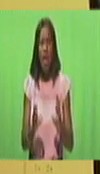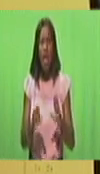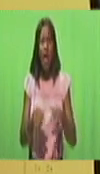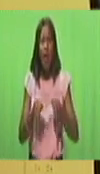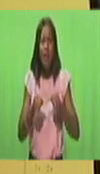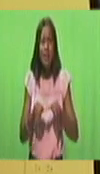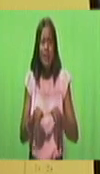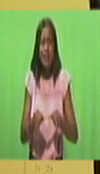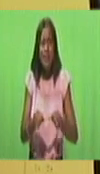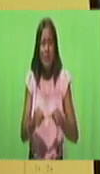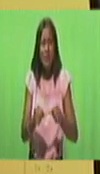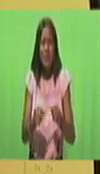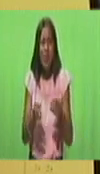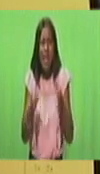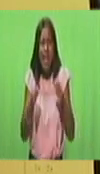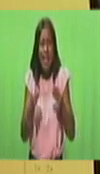dwindling kind of occupancy projections.